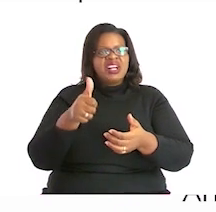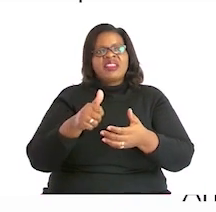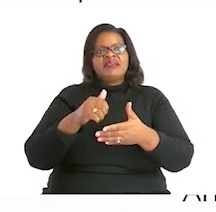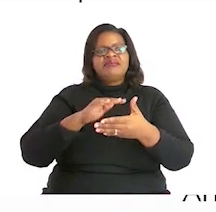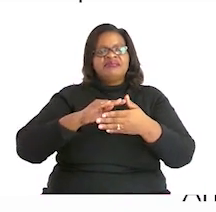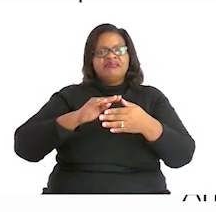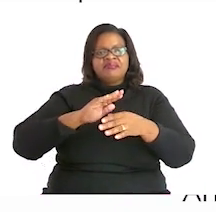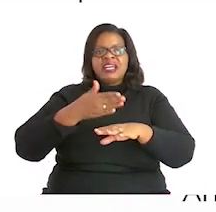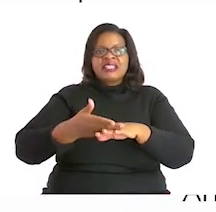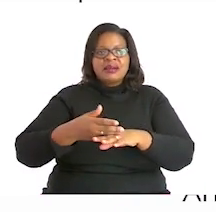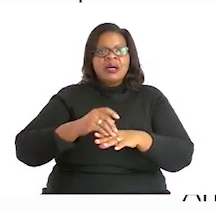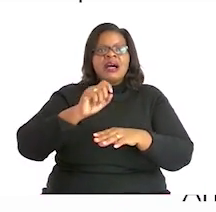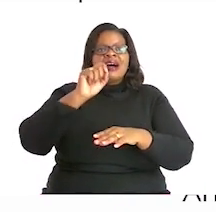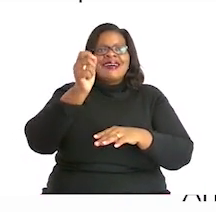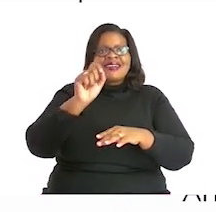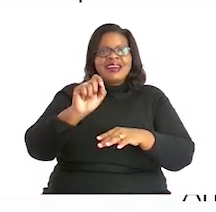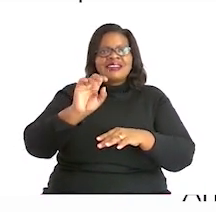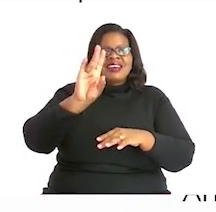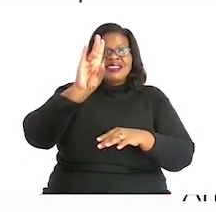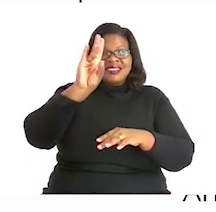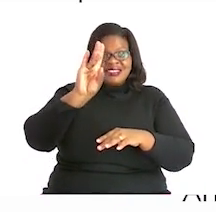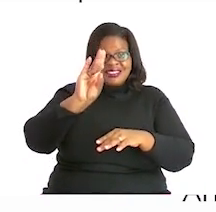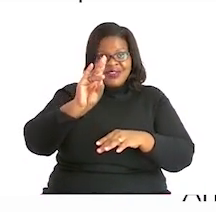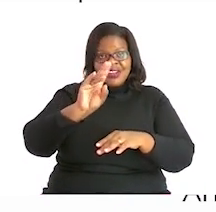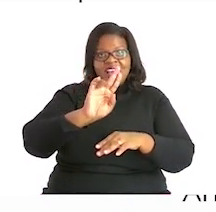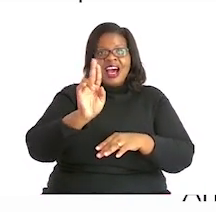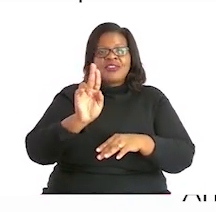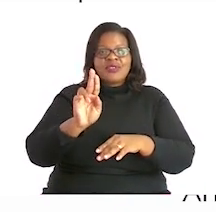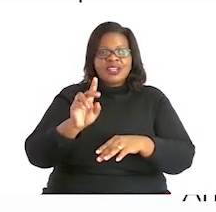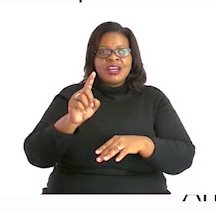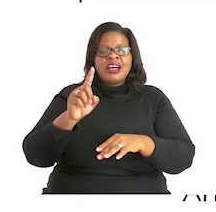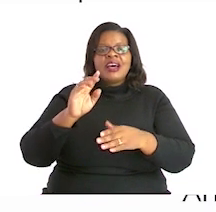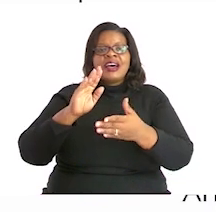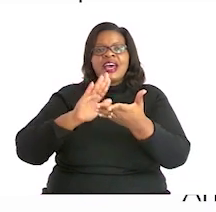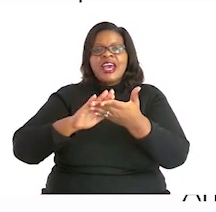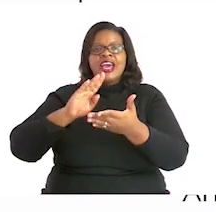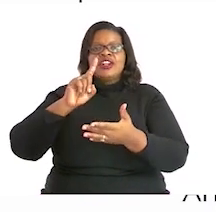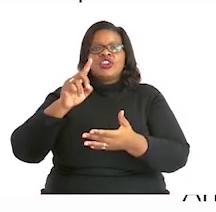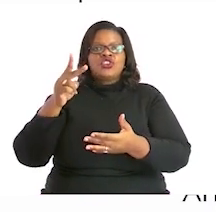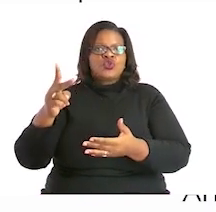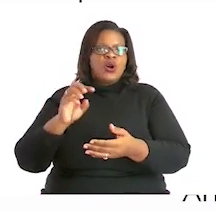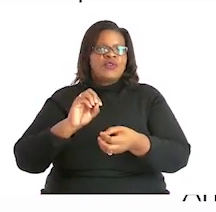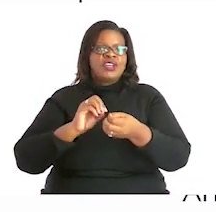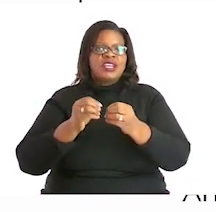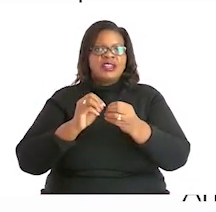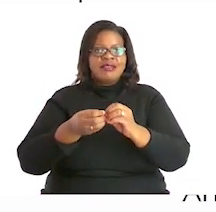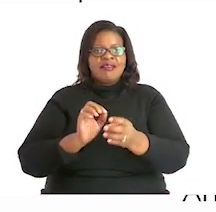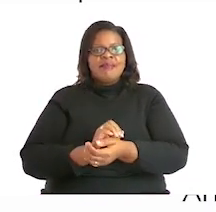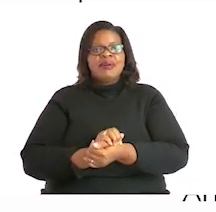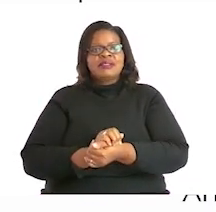Write seven hundred and twelve in digits. Yeah, they gave me the word